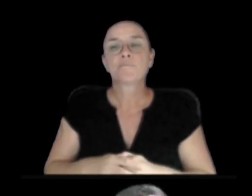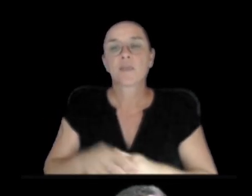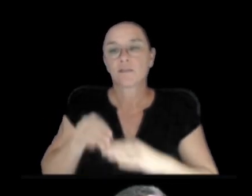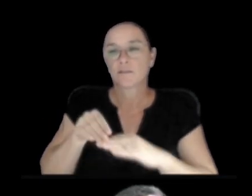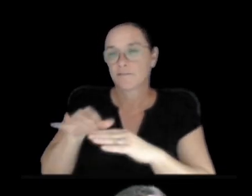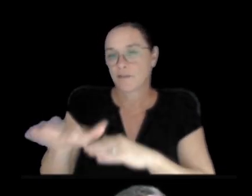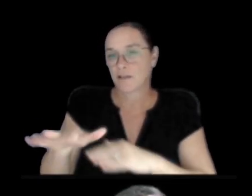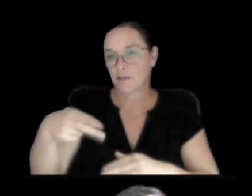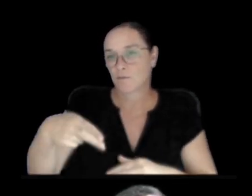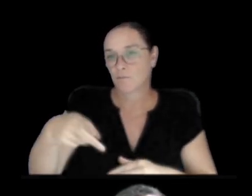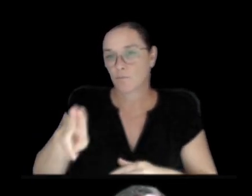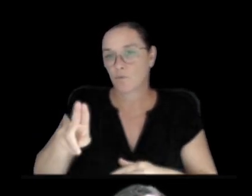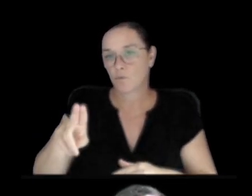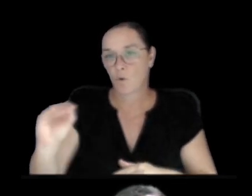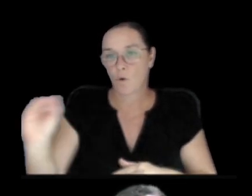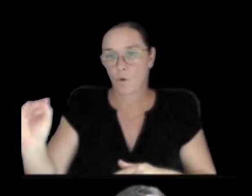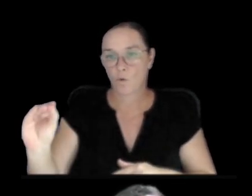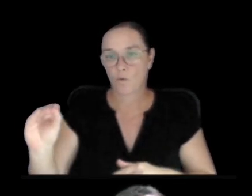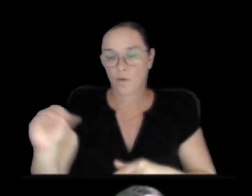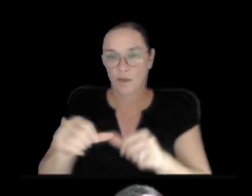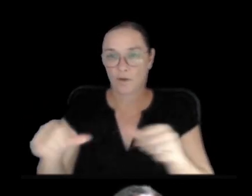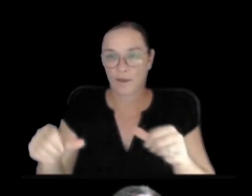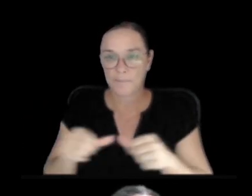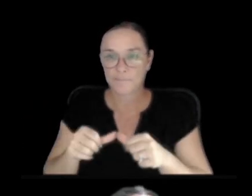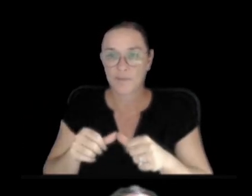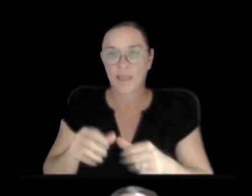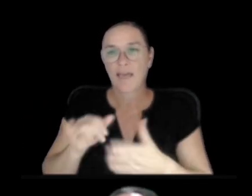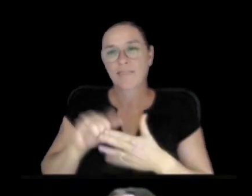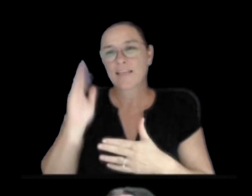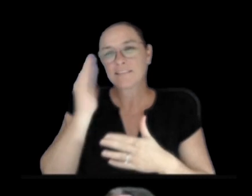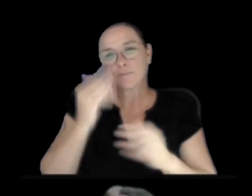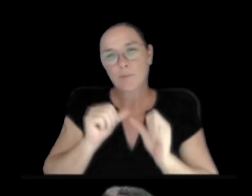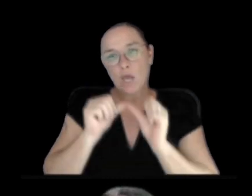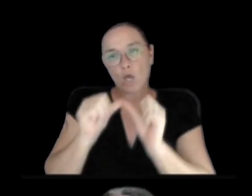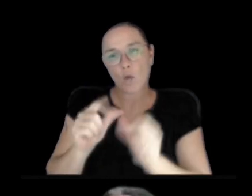area, and that seems to be ongoing but has slowed.